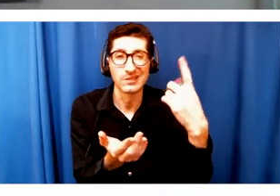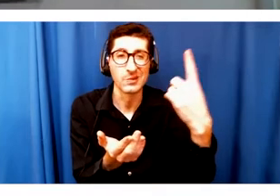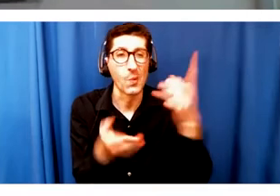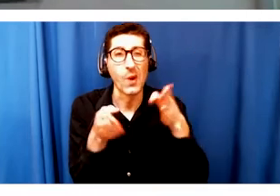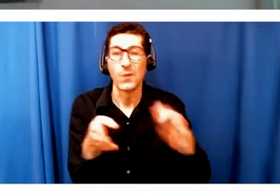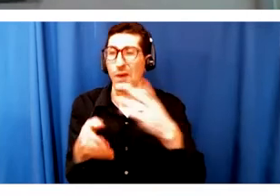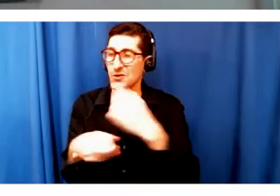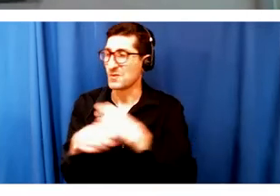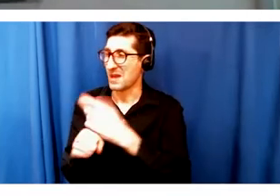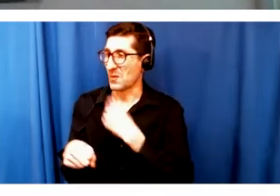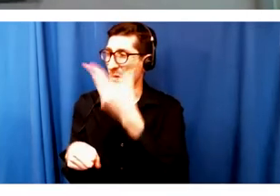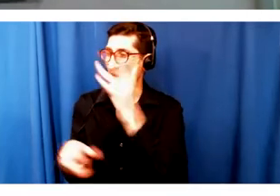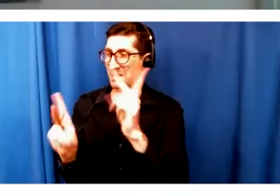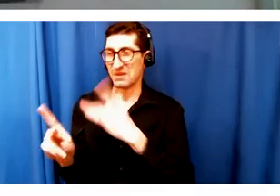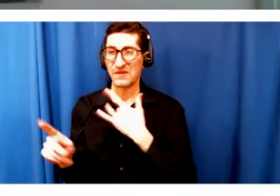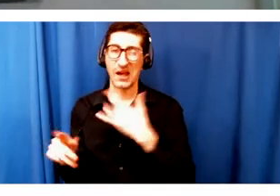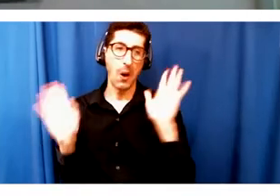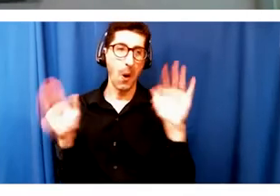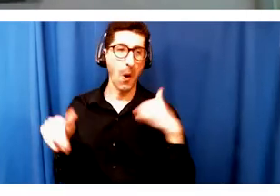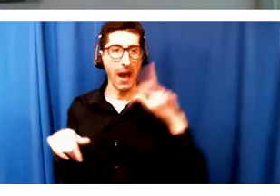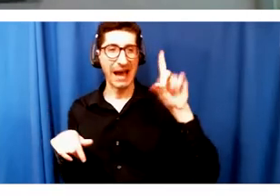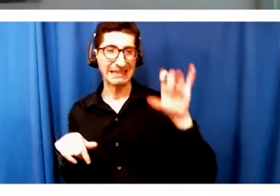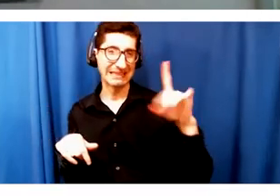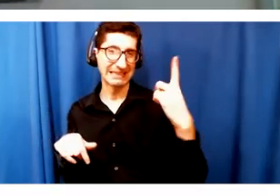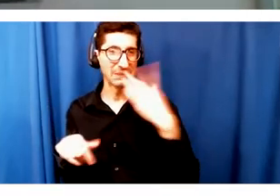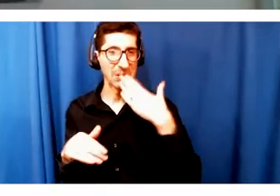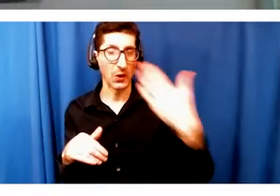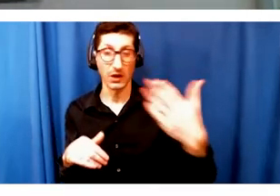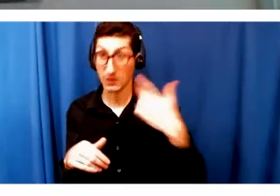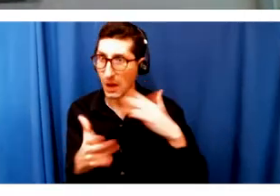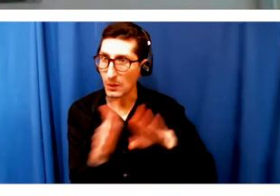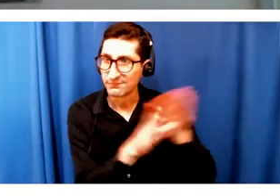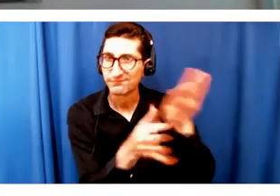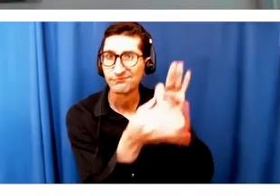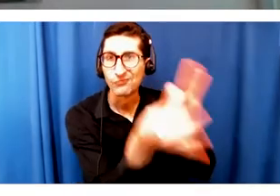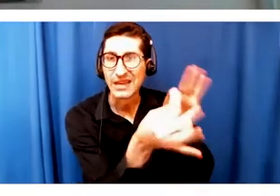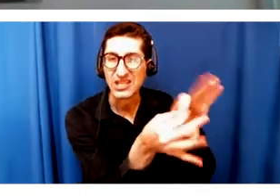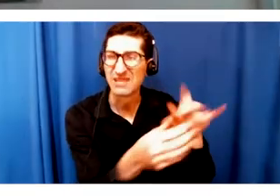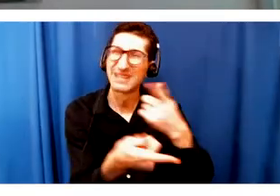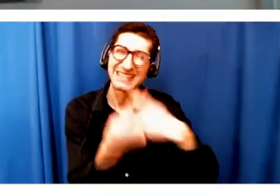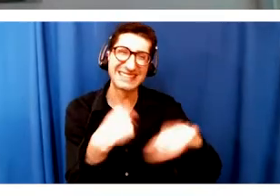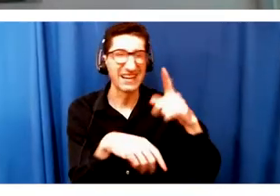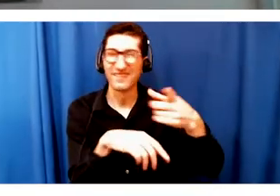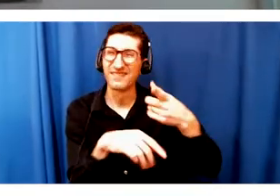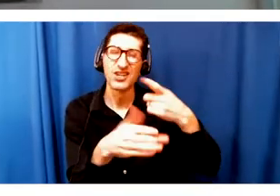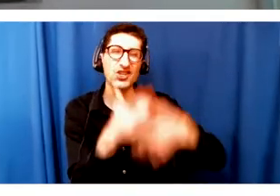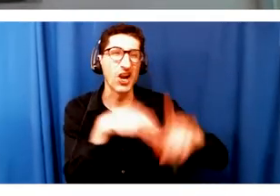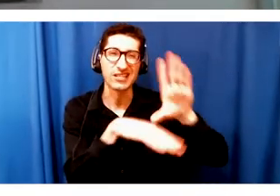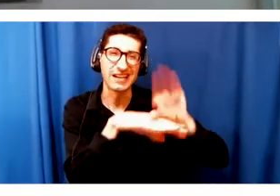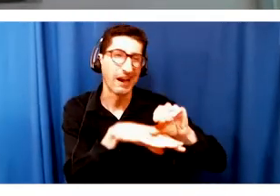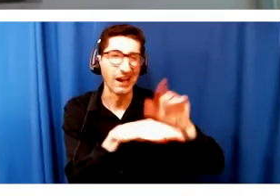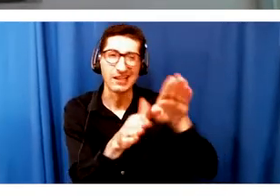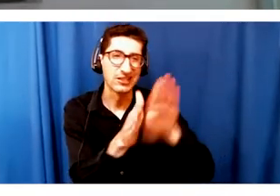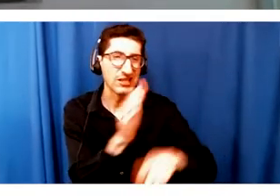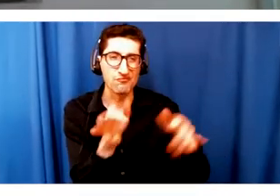So let's build relationships rather than continue to just charge them tickets, even if it's at a reduced fee. We're